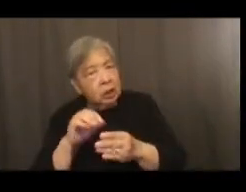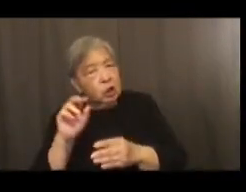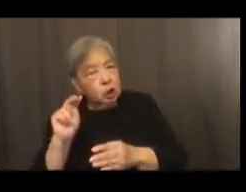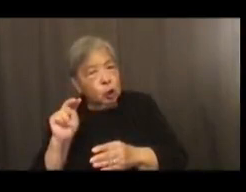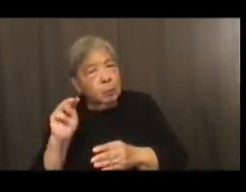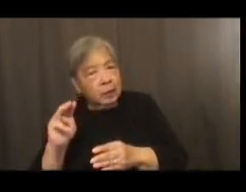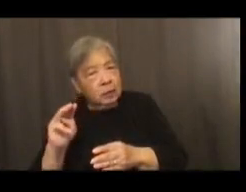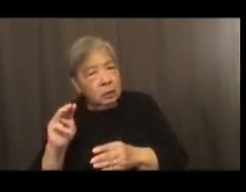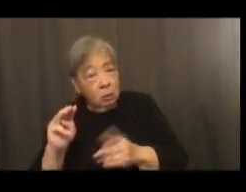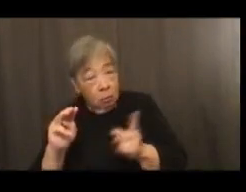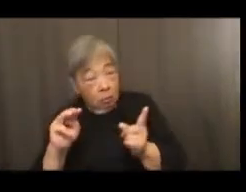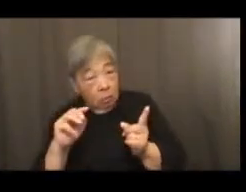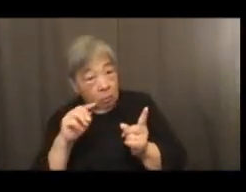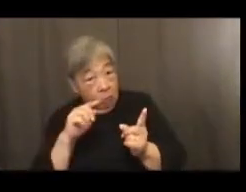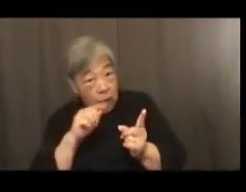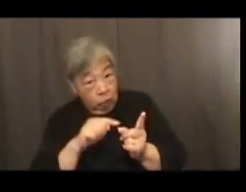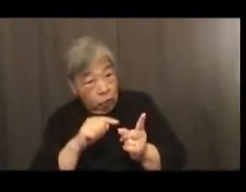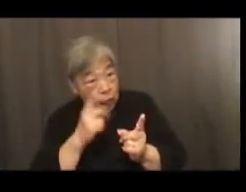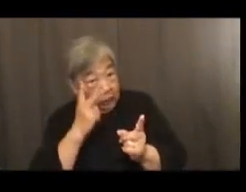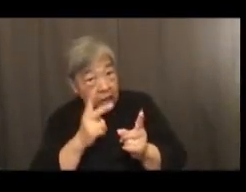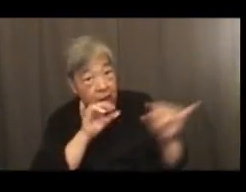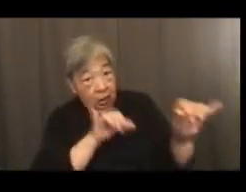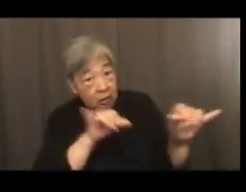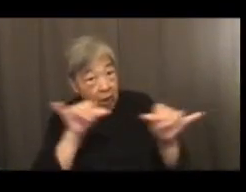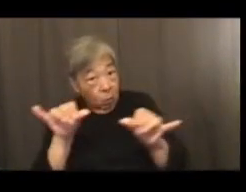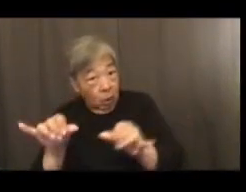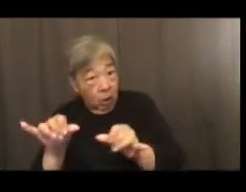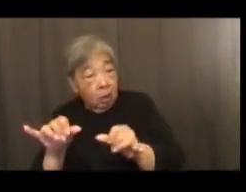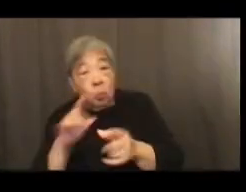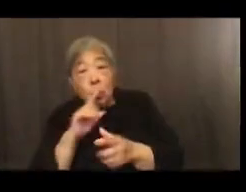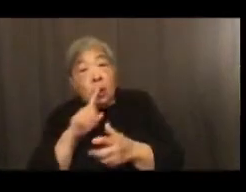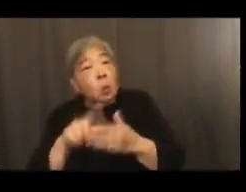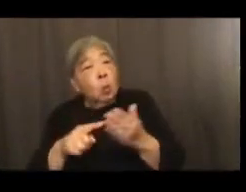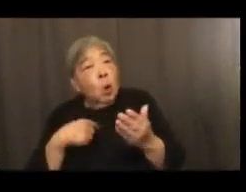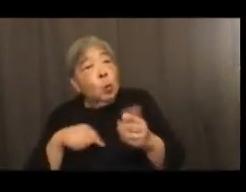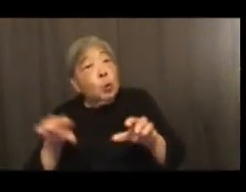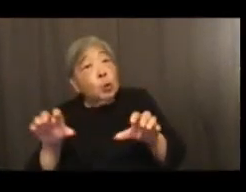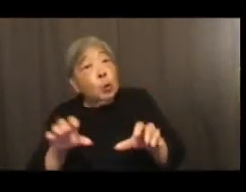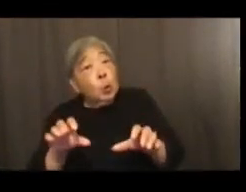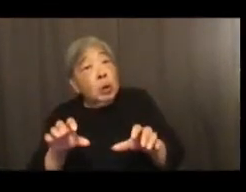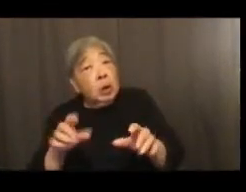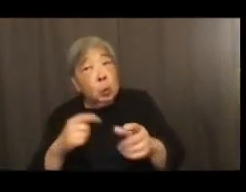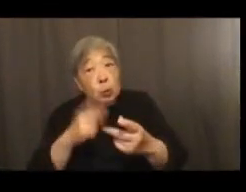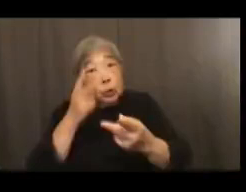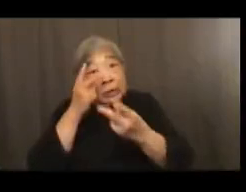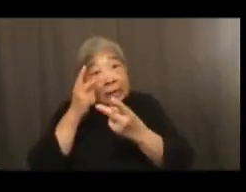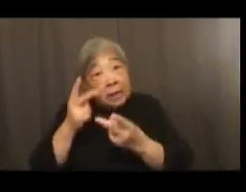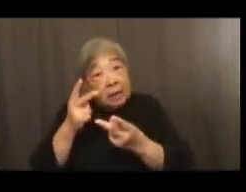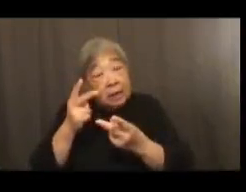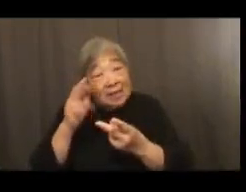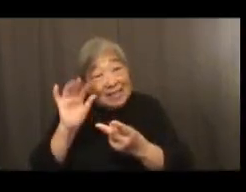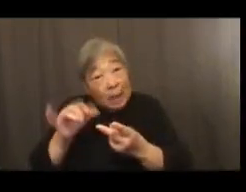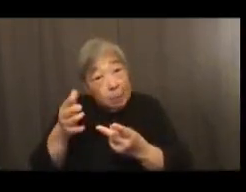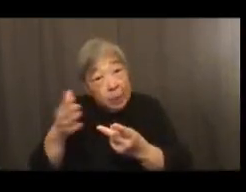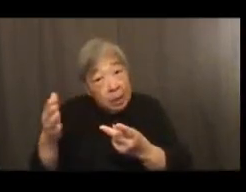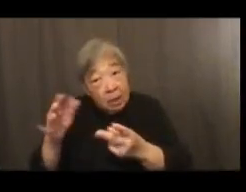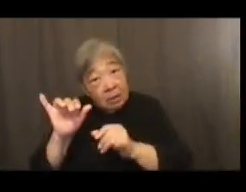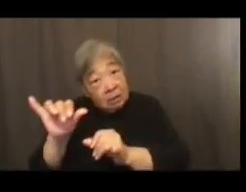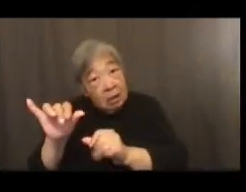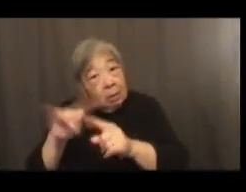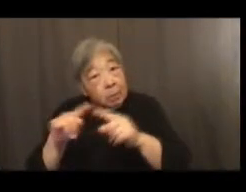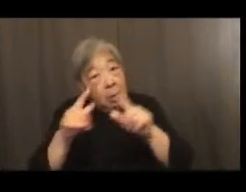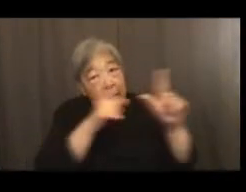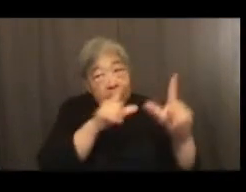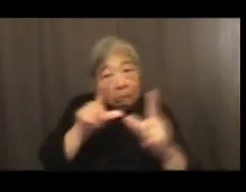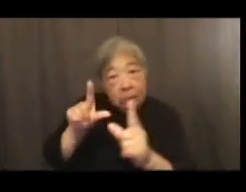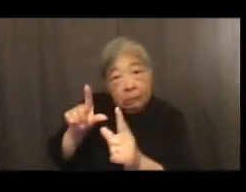Do you see it that way too, that what we're really doing is doing the same things through different eyes when